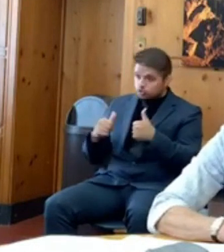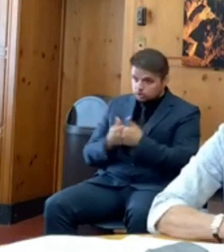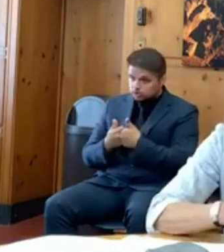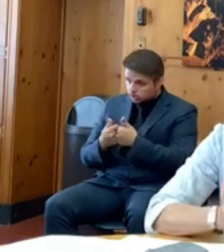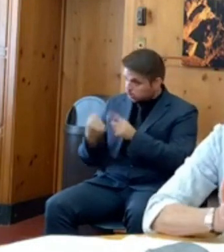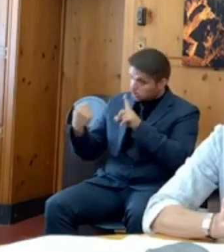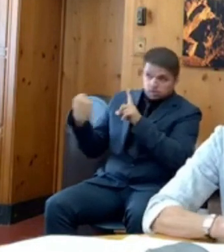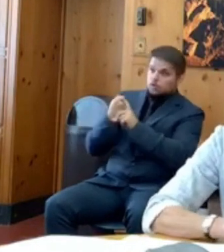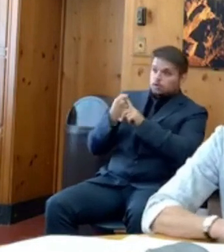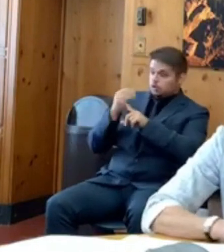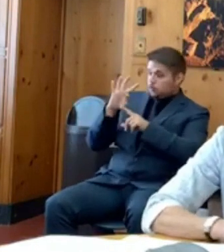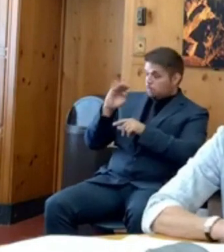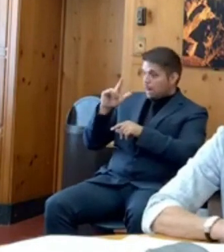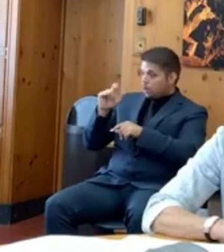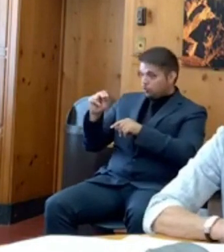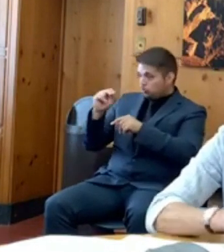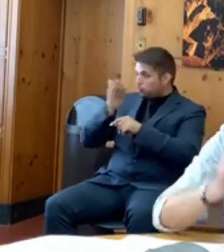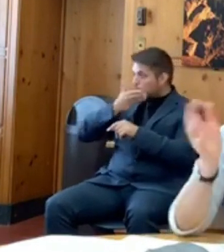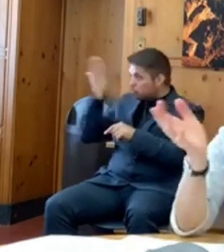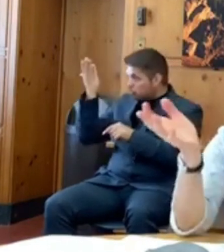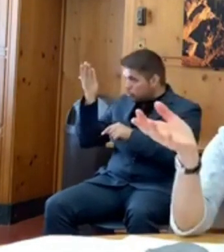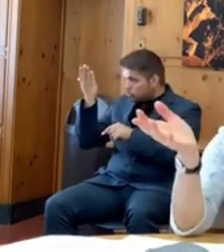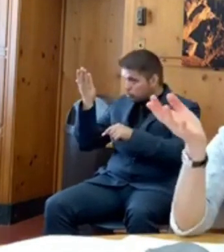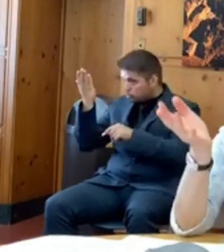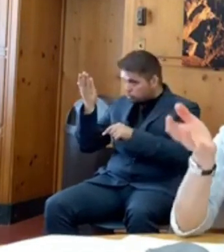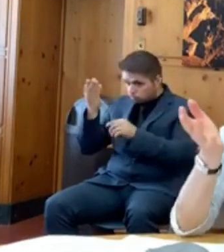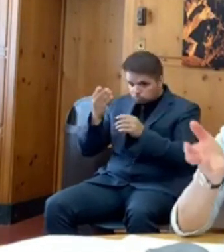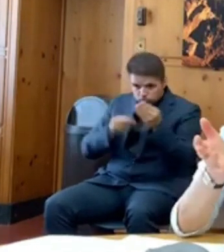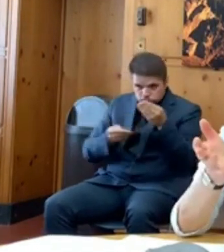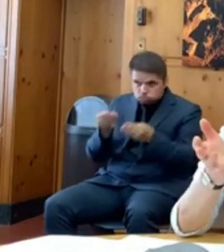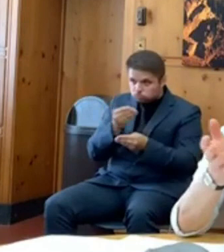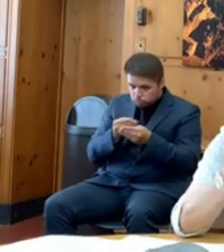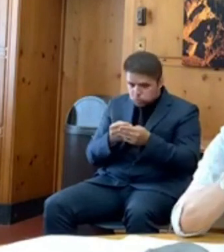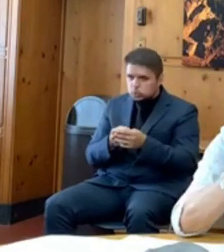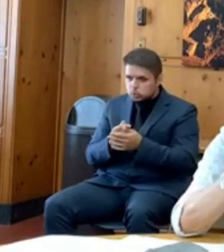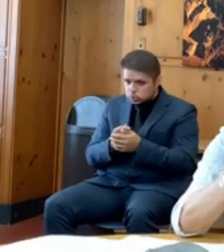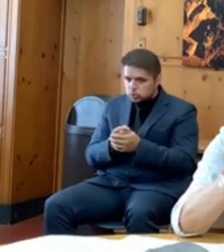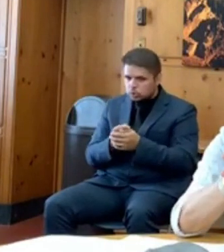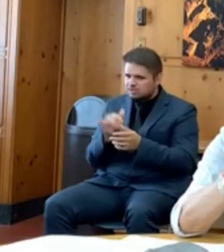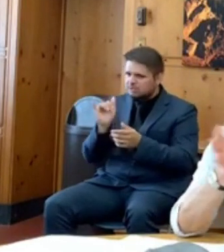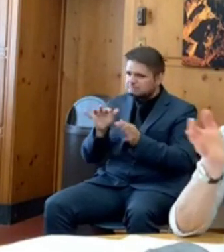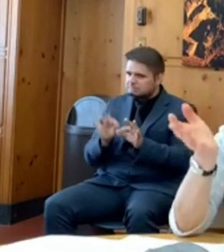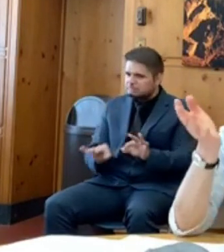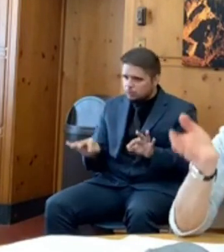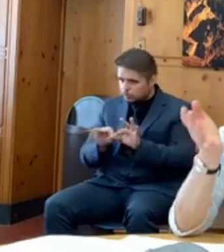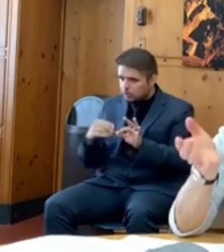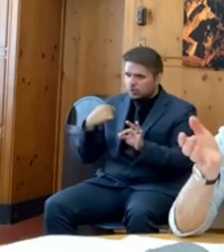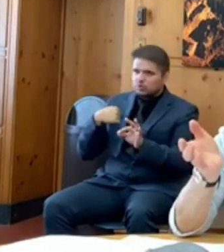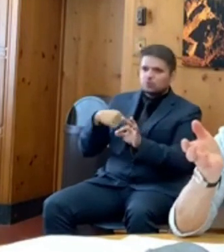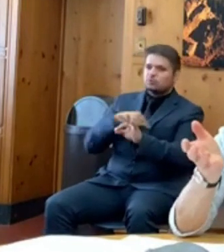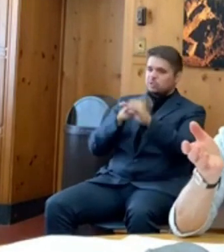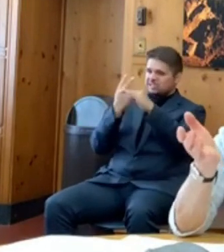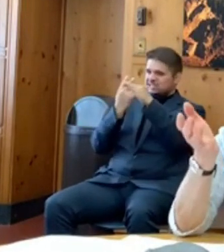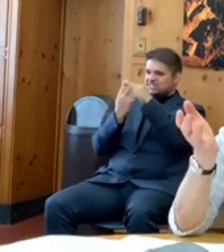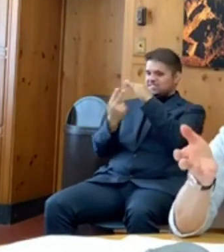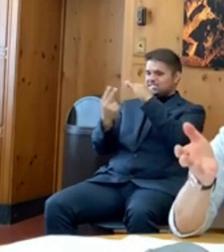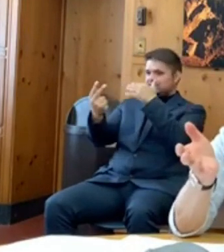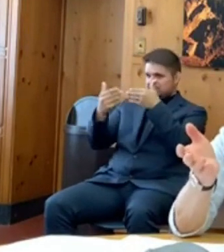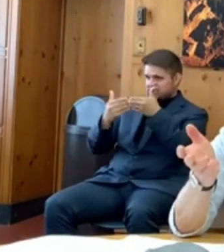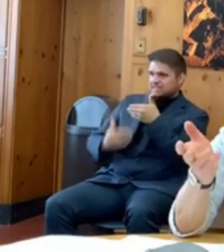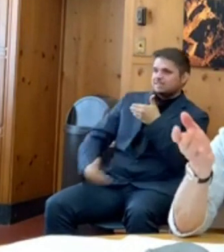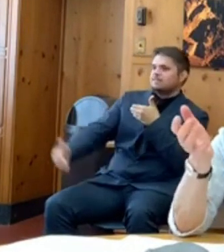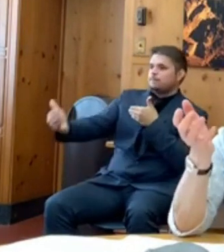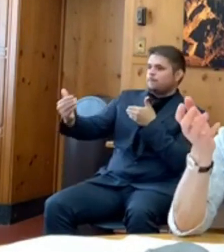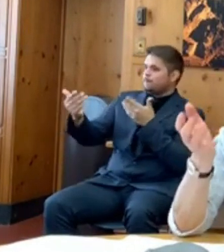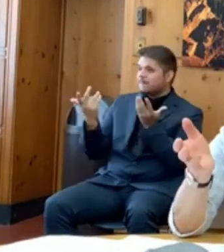budget. I think it's really important that as we look ahead, that we center the voices of